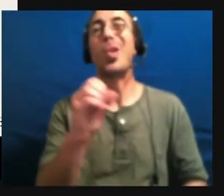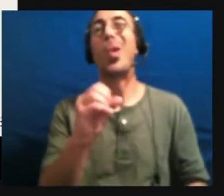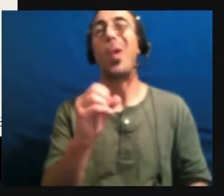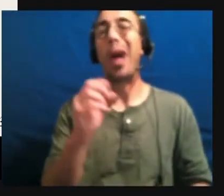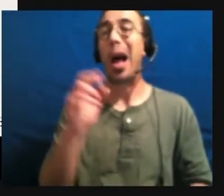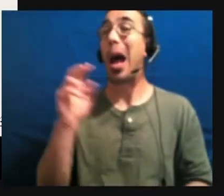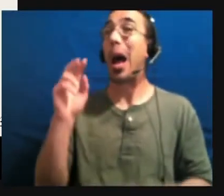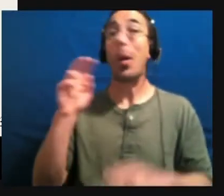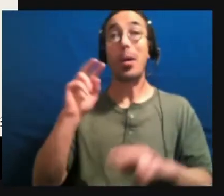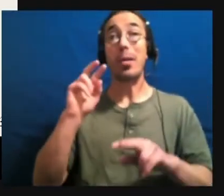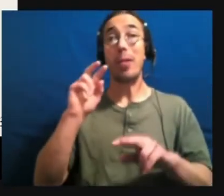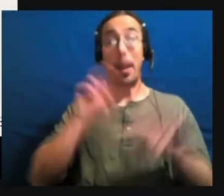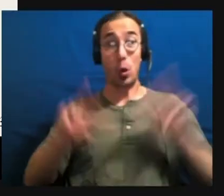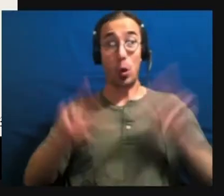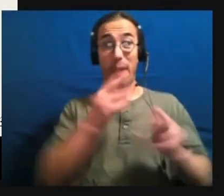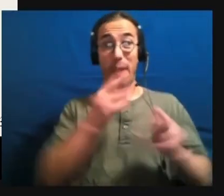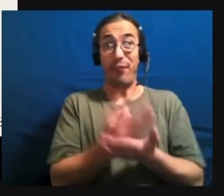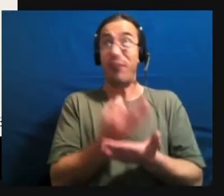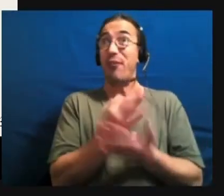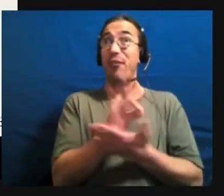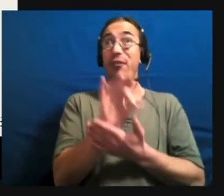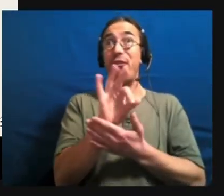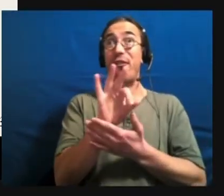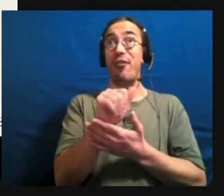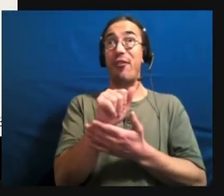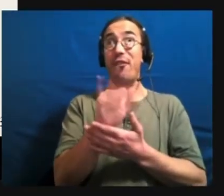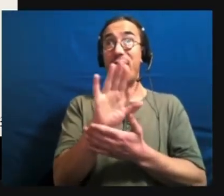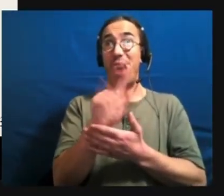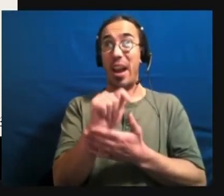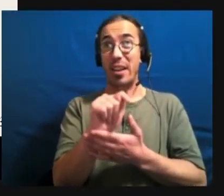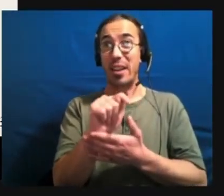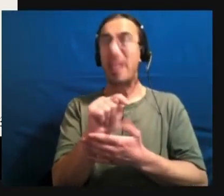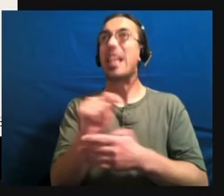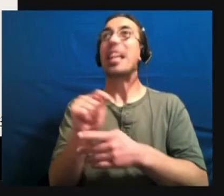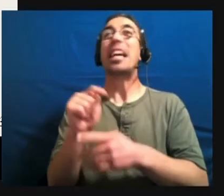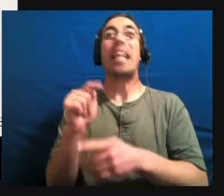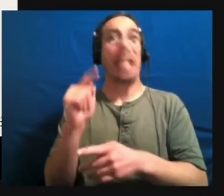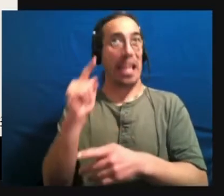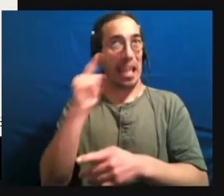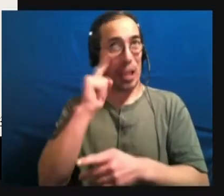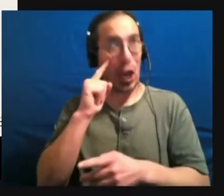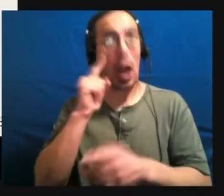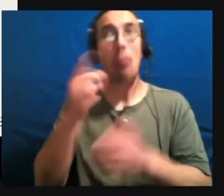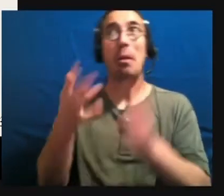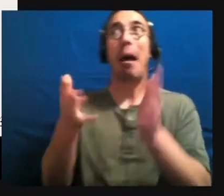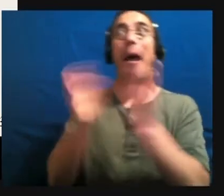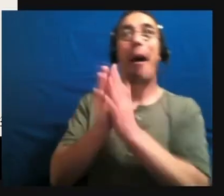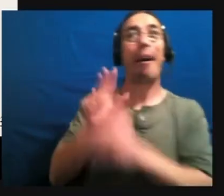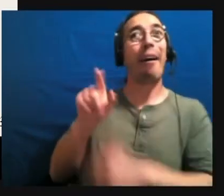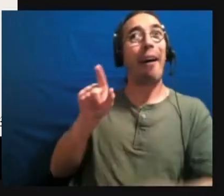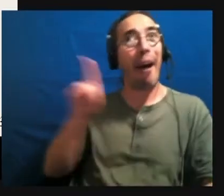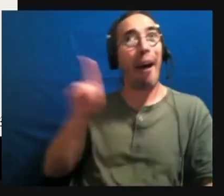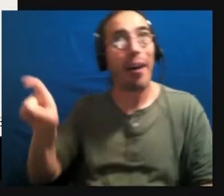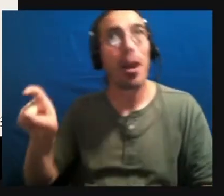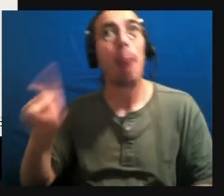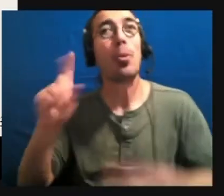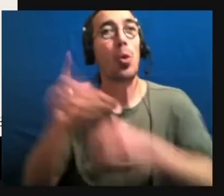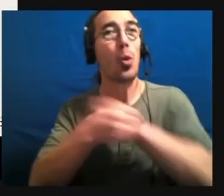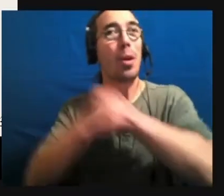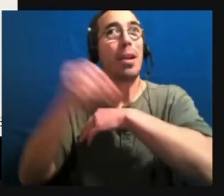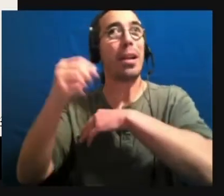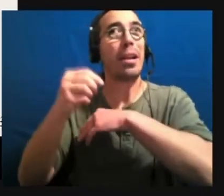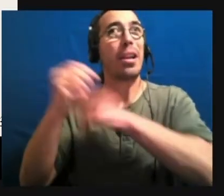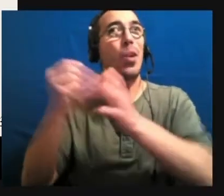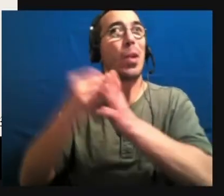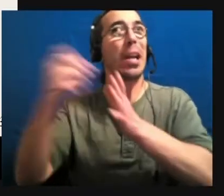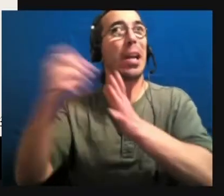a fact and he assumed that I had meaning in that, um, that I didn't mean, and this happens all the